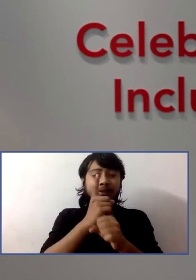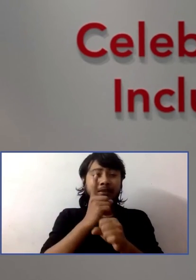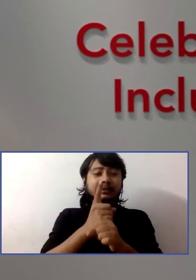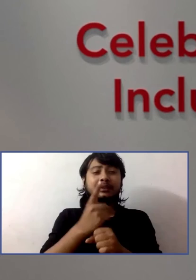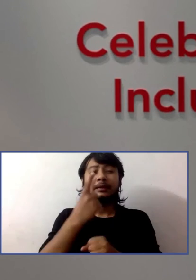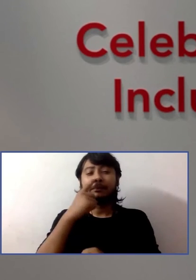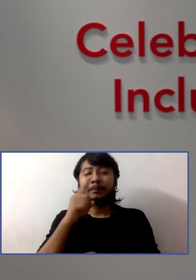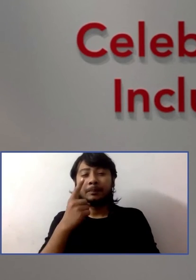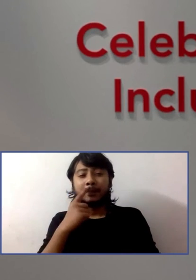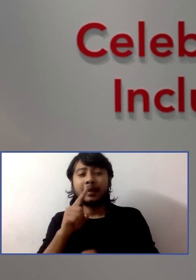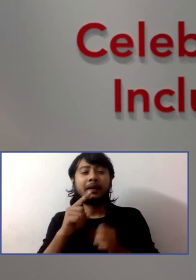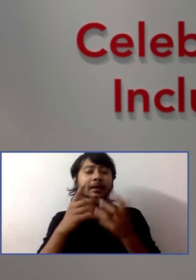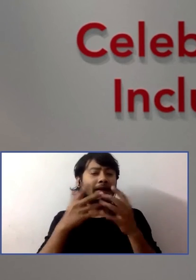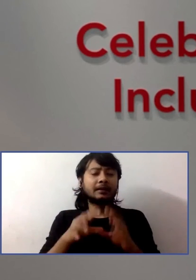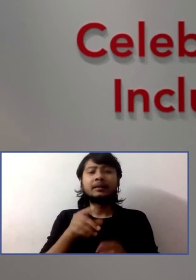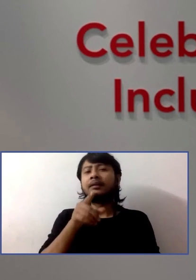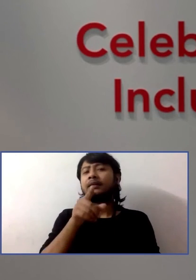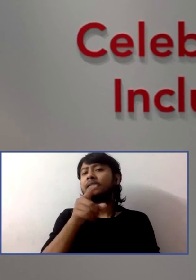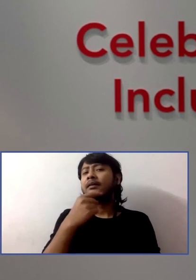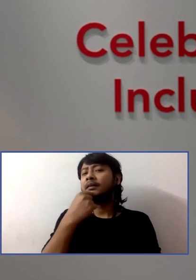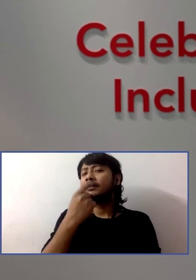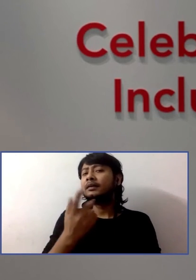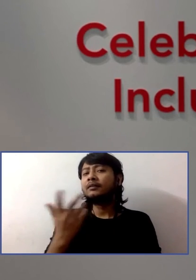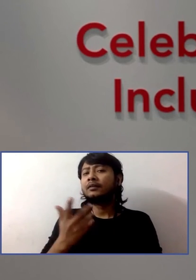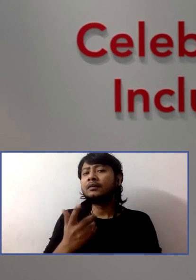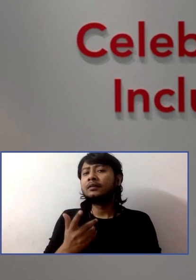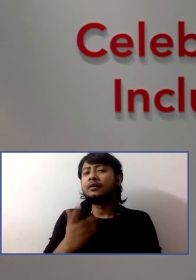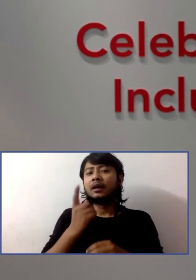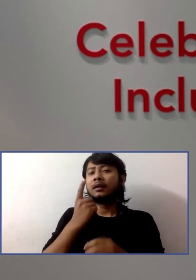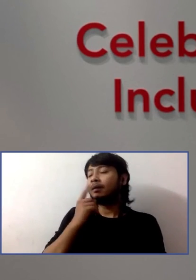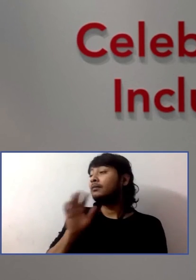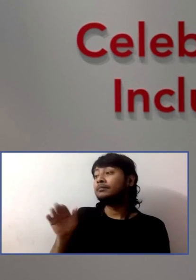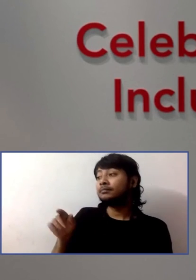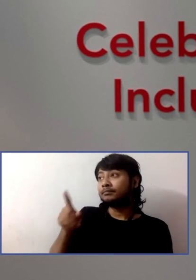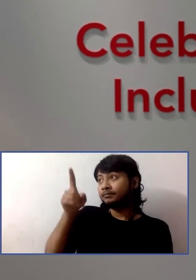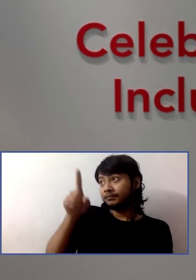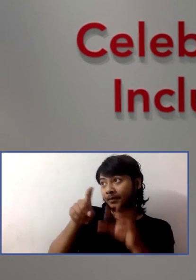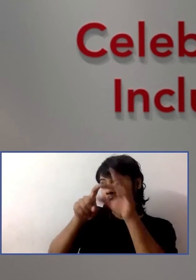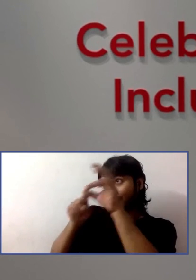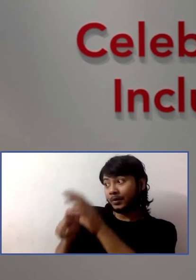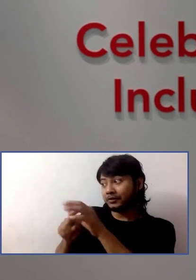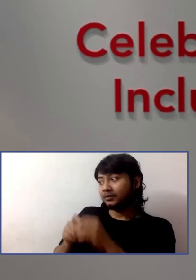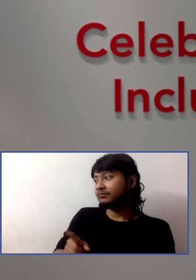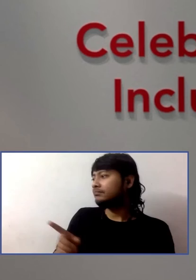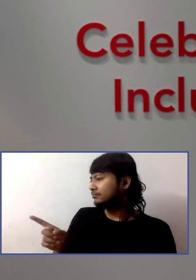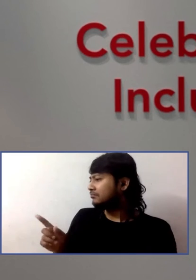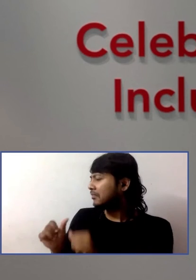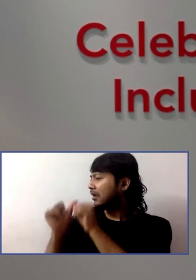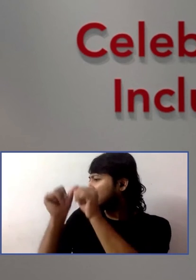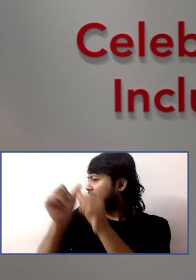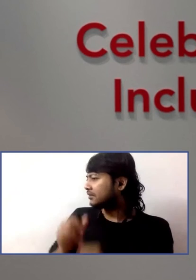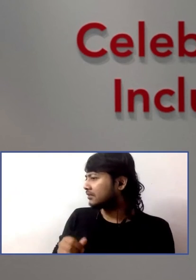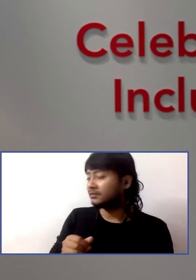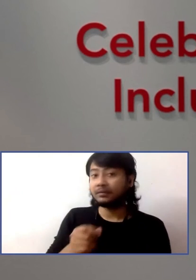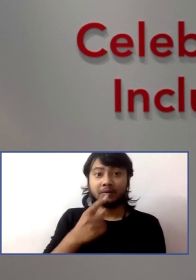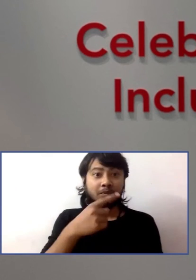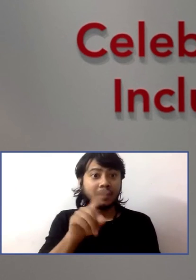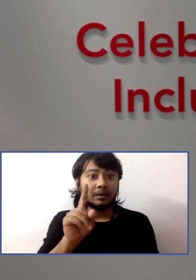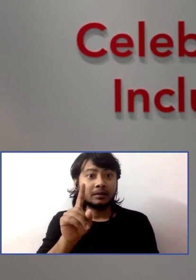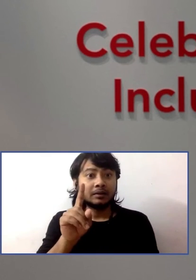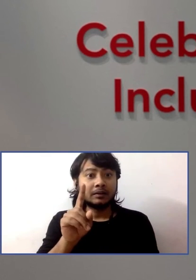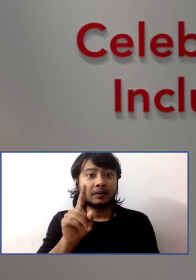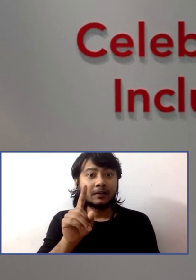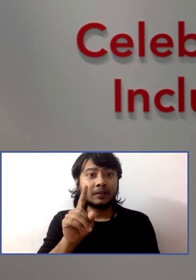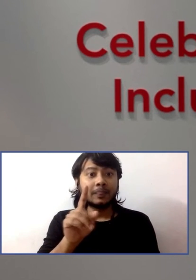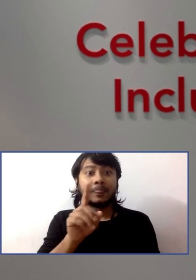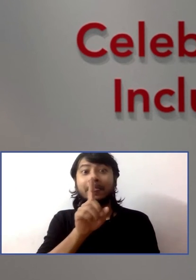we often do? She's asking you a question. Answer her, right? Here's the problem with that. Kids learn